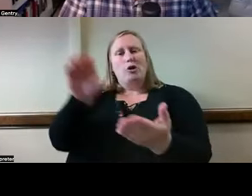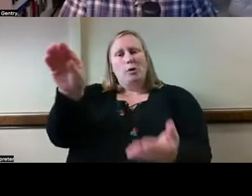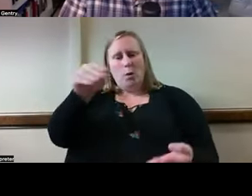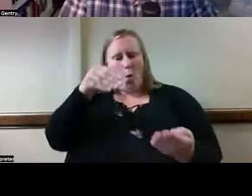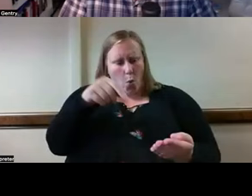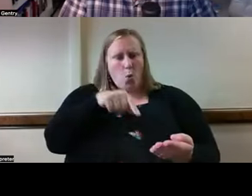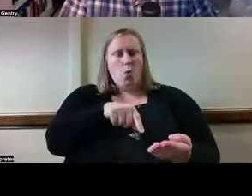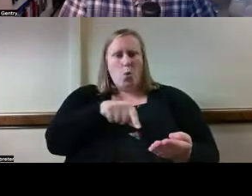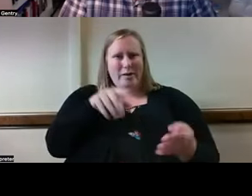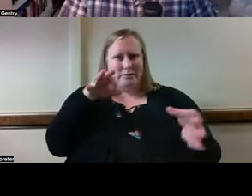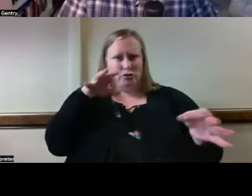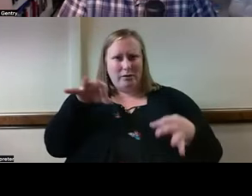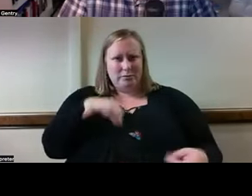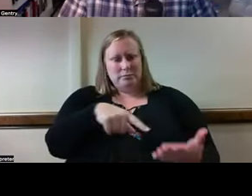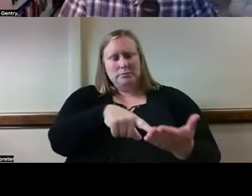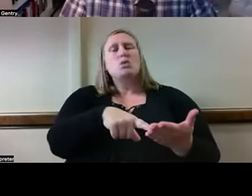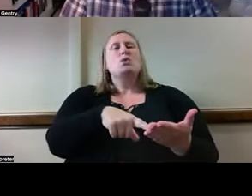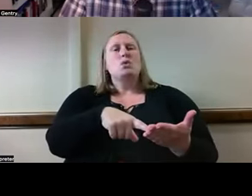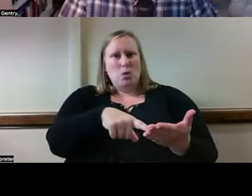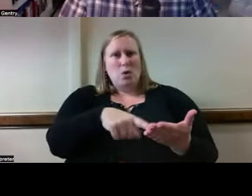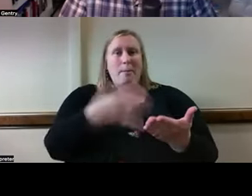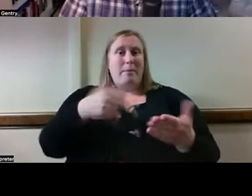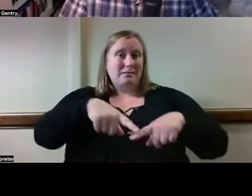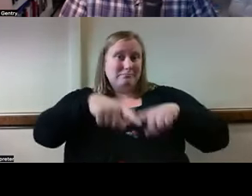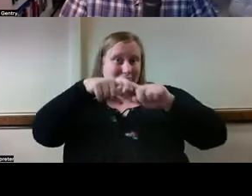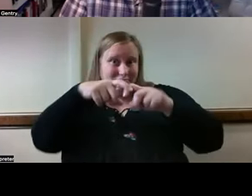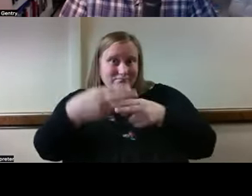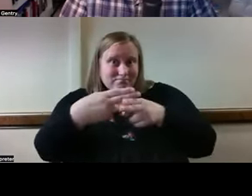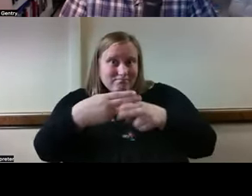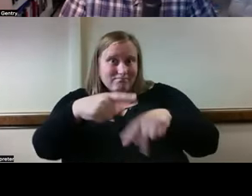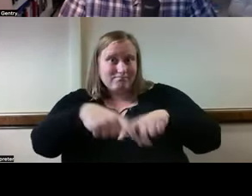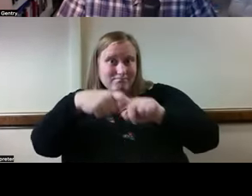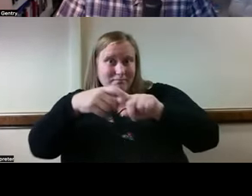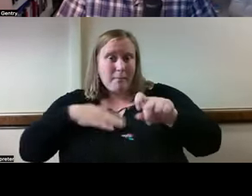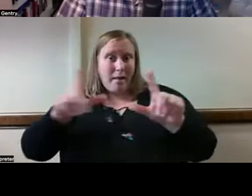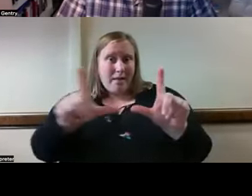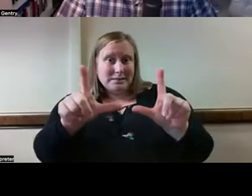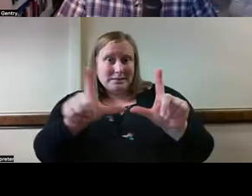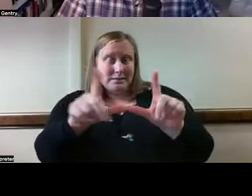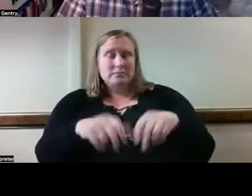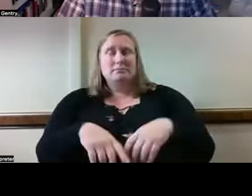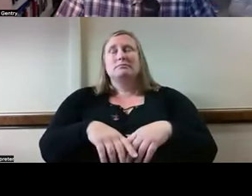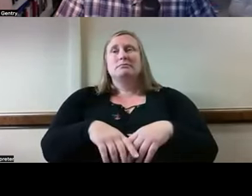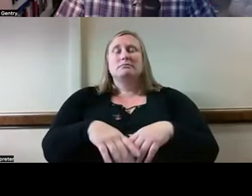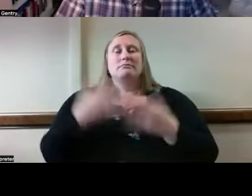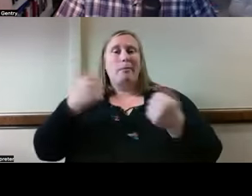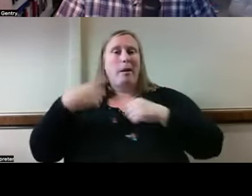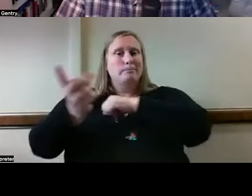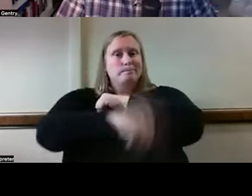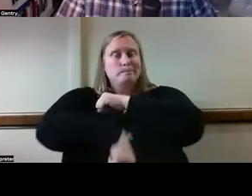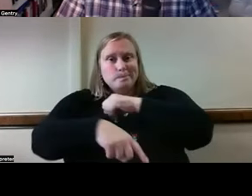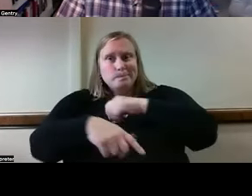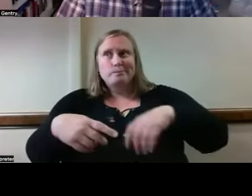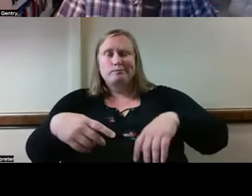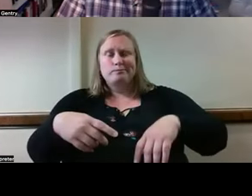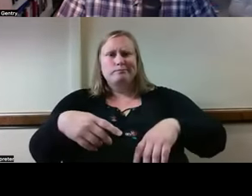with that may include provisional suspension of your license. You may be reprimanded and there may be